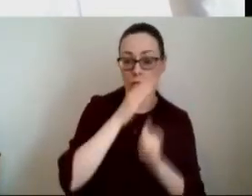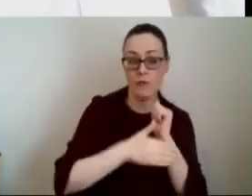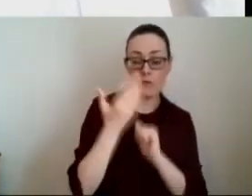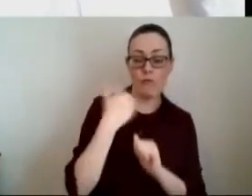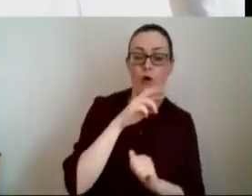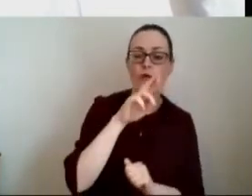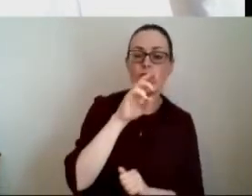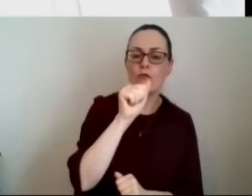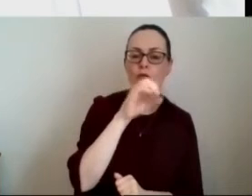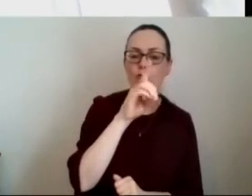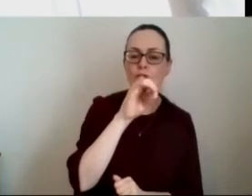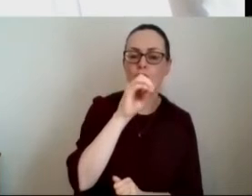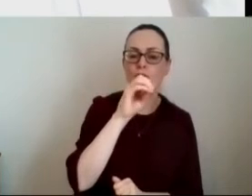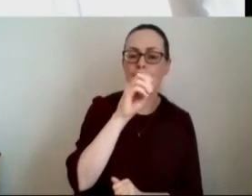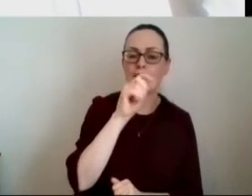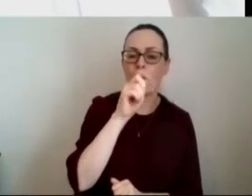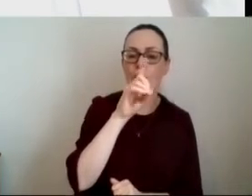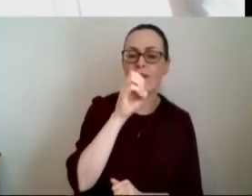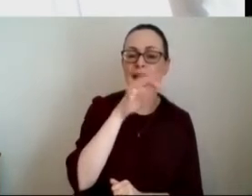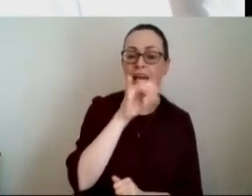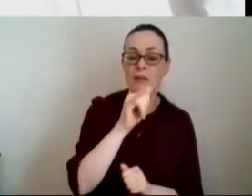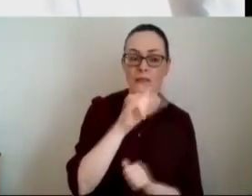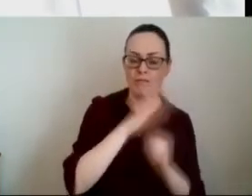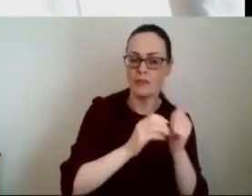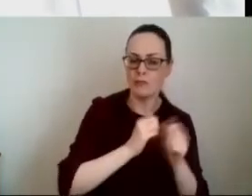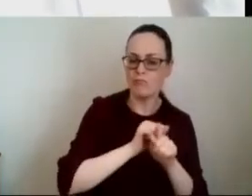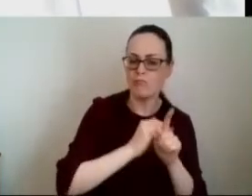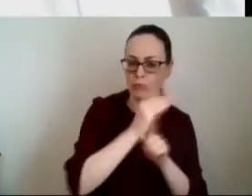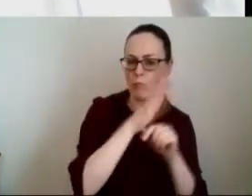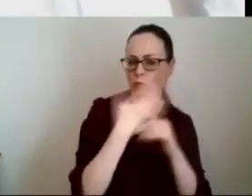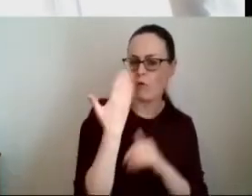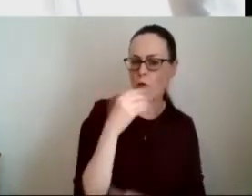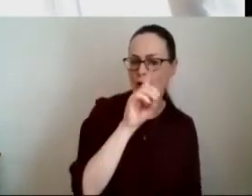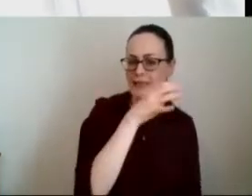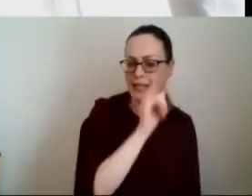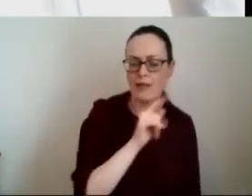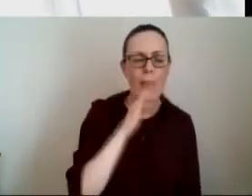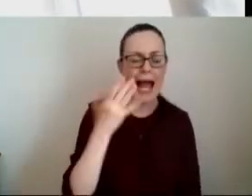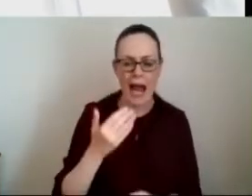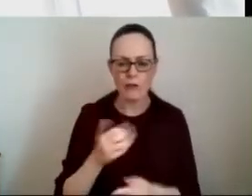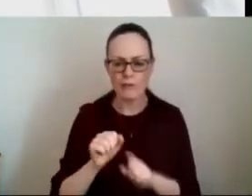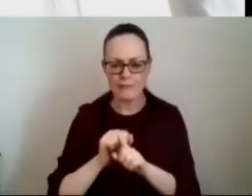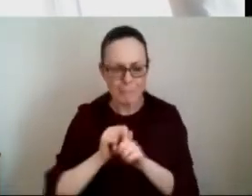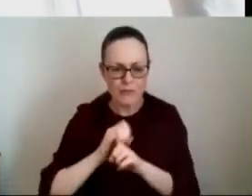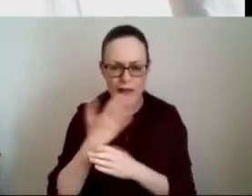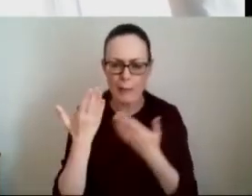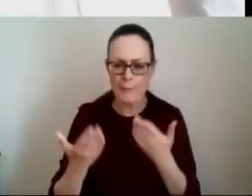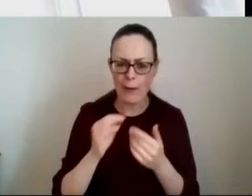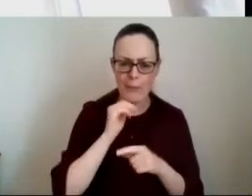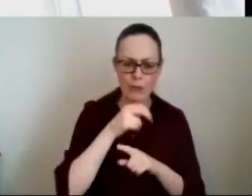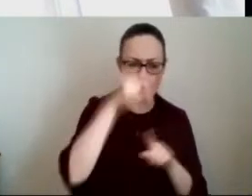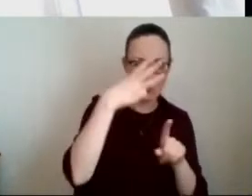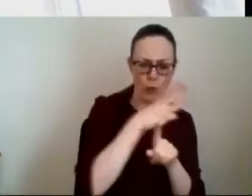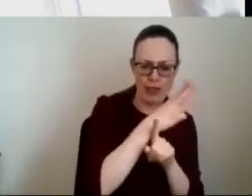how do we develop dairy to become a center of excellence for cancer care so patients and in in the north west of the country can access services